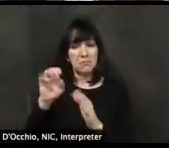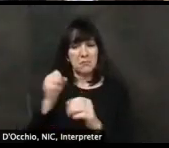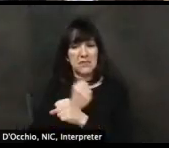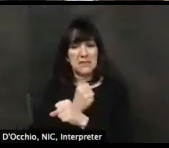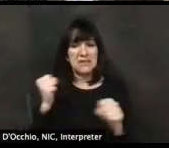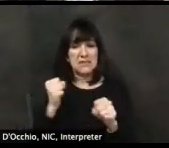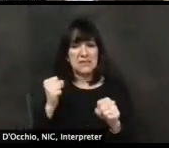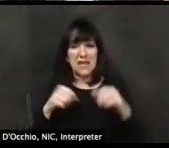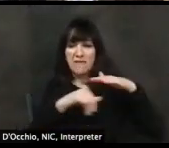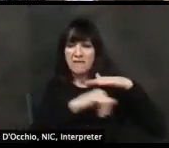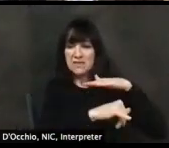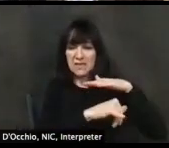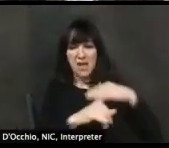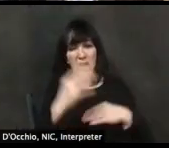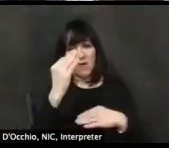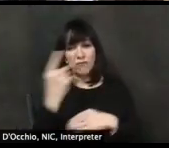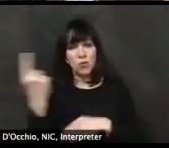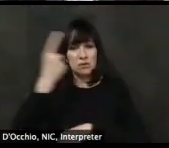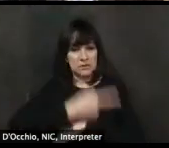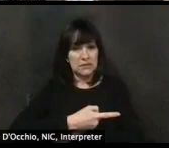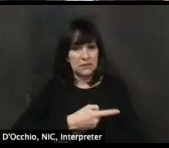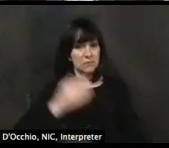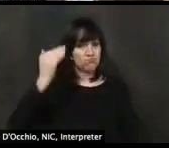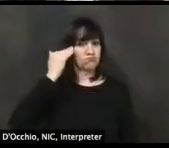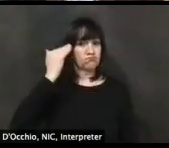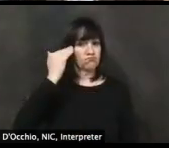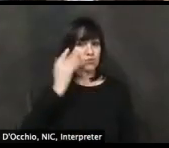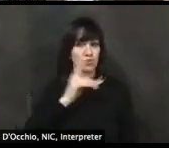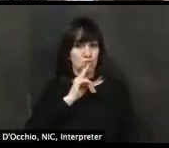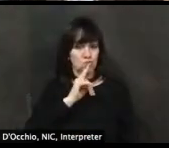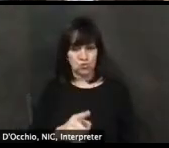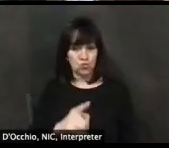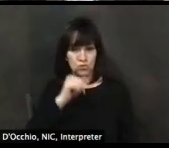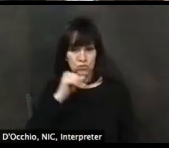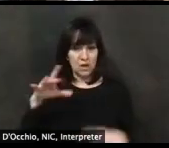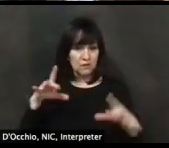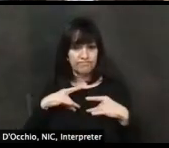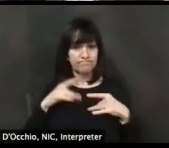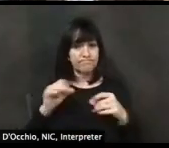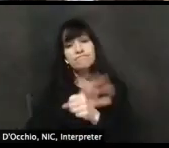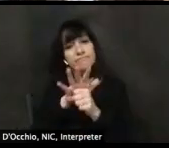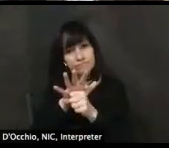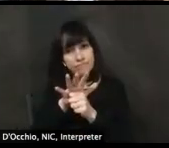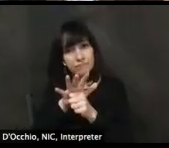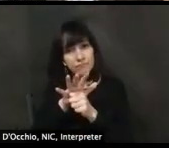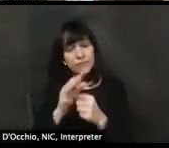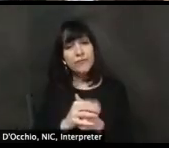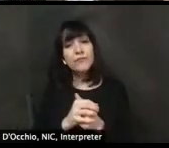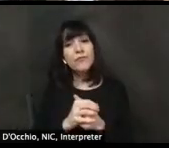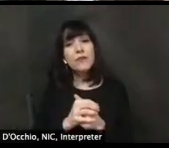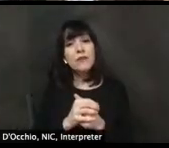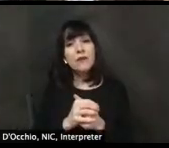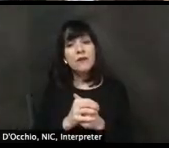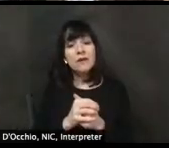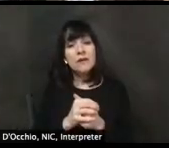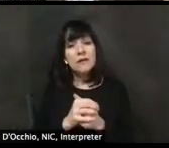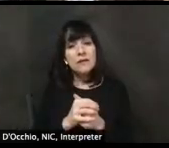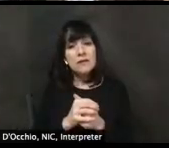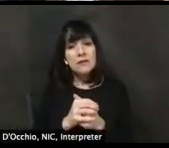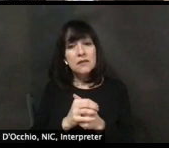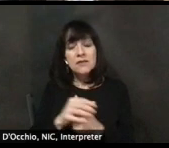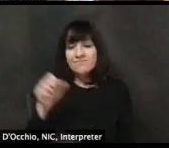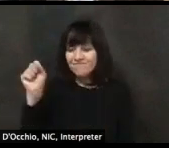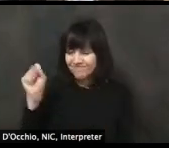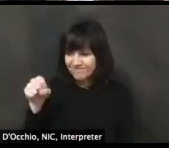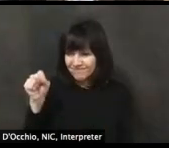and other local officials who joined in, uh, they have had, uh, great experiences over the past couple of years. Um, some of them